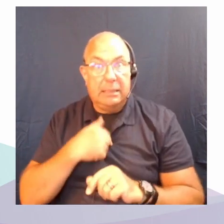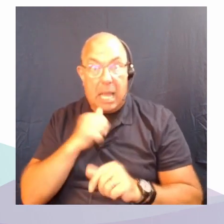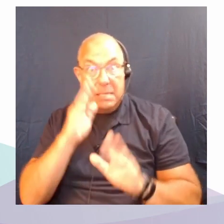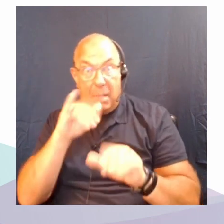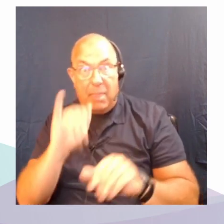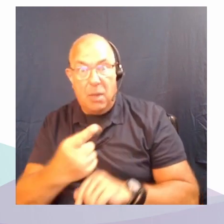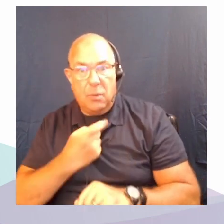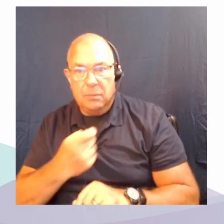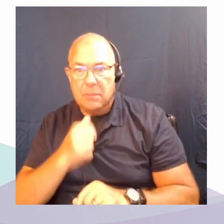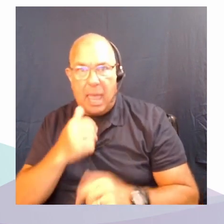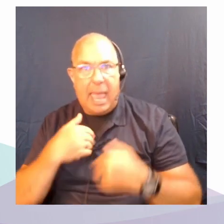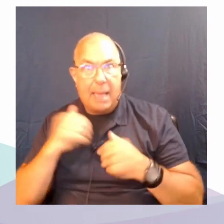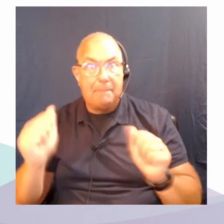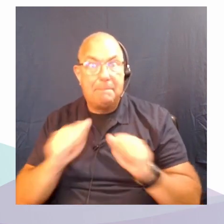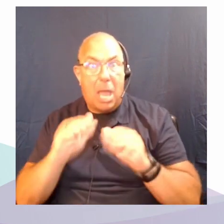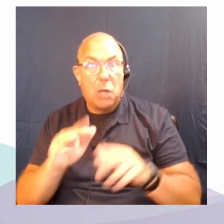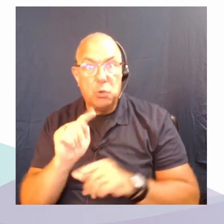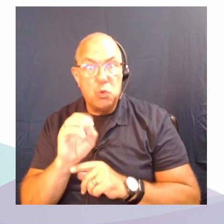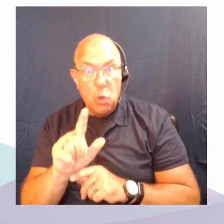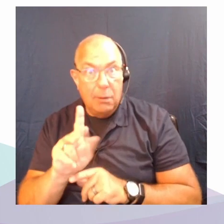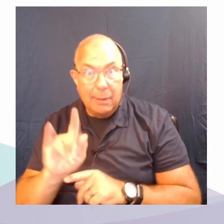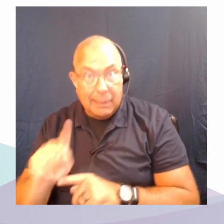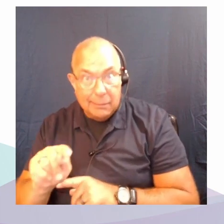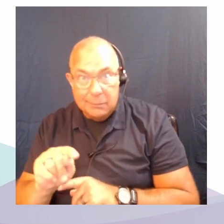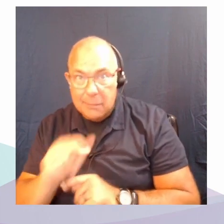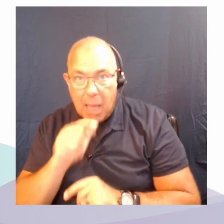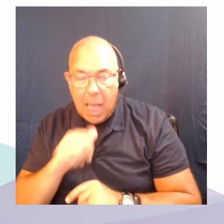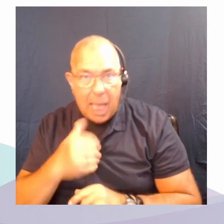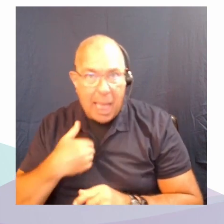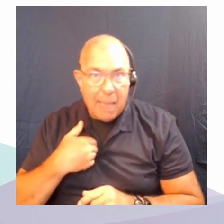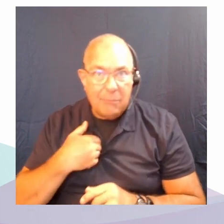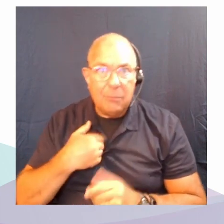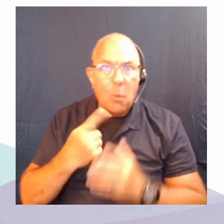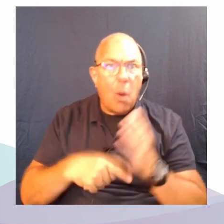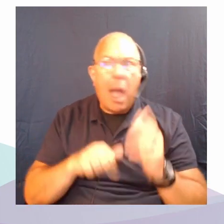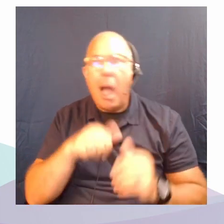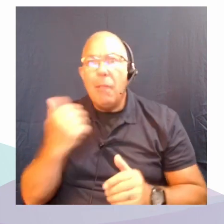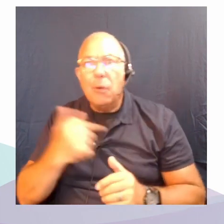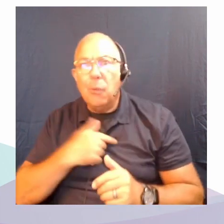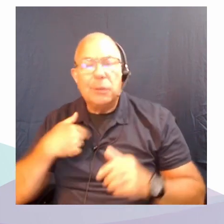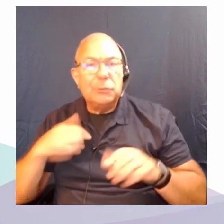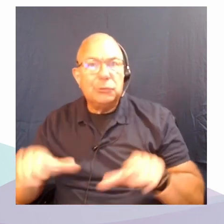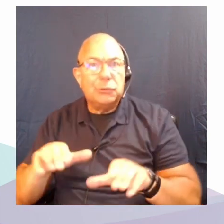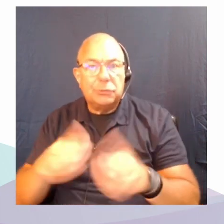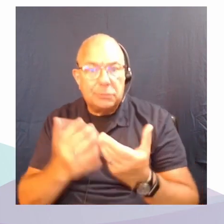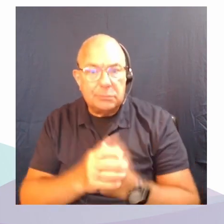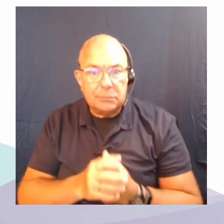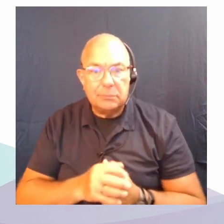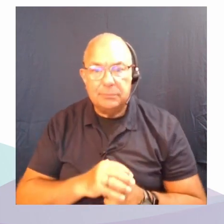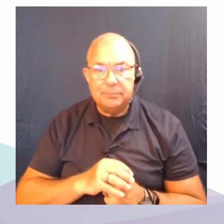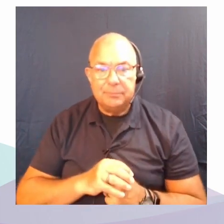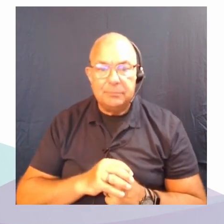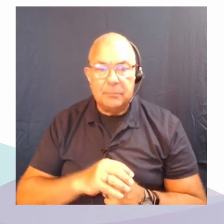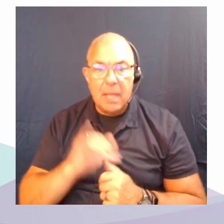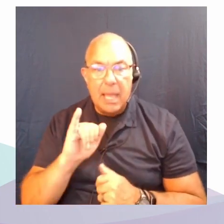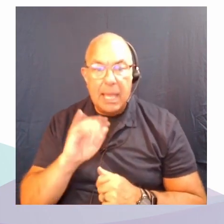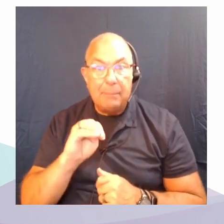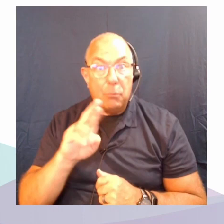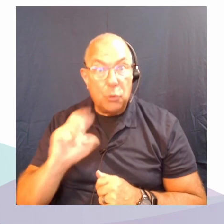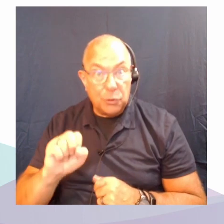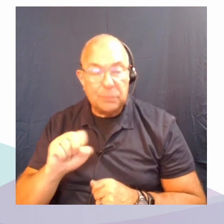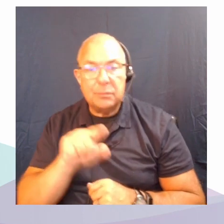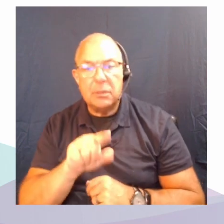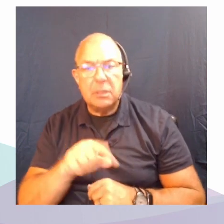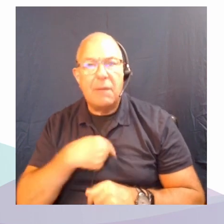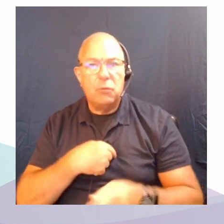toolkit um what else have what else have we done and run well I would point to two things um